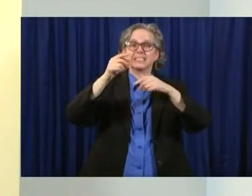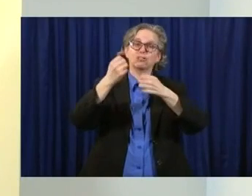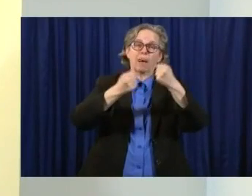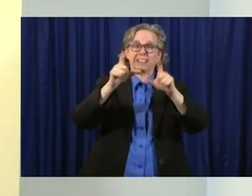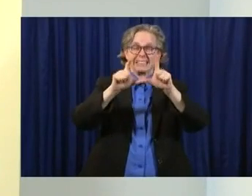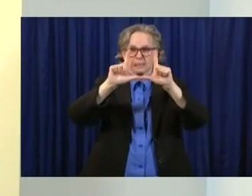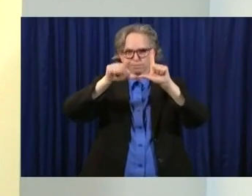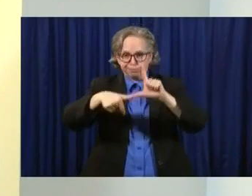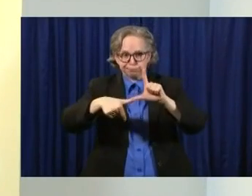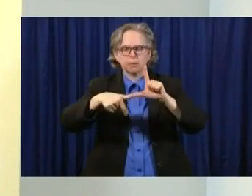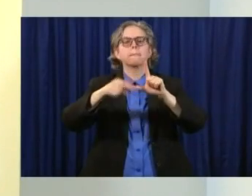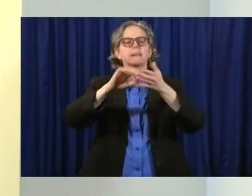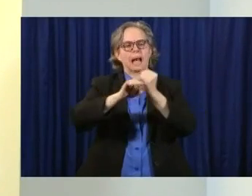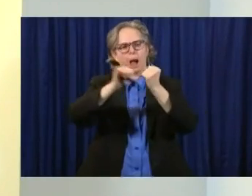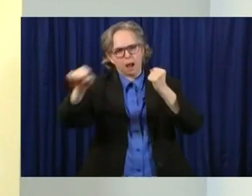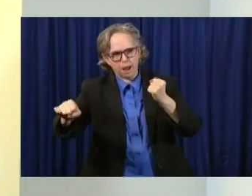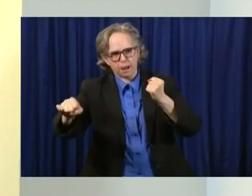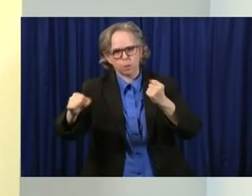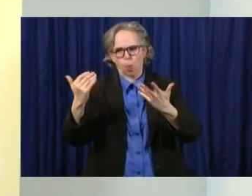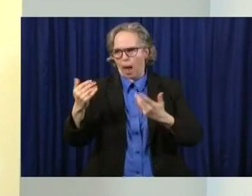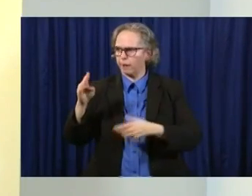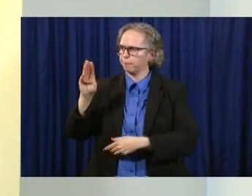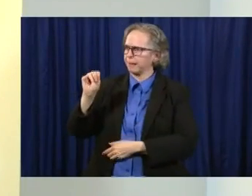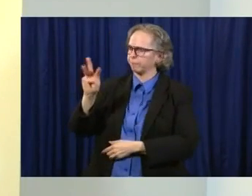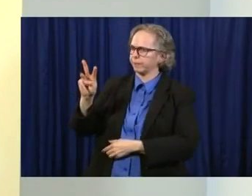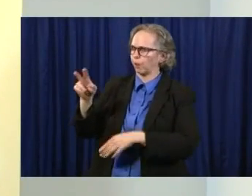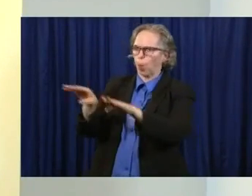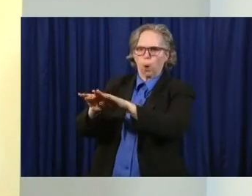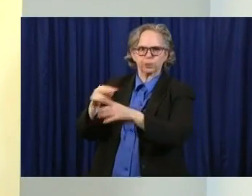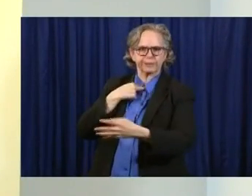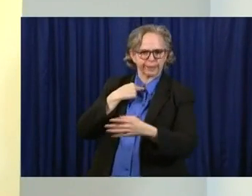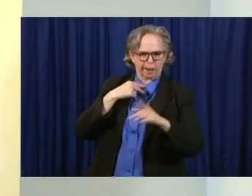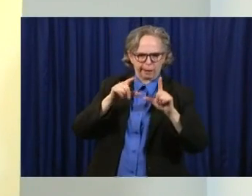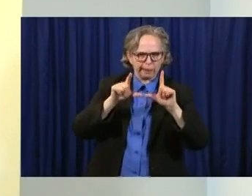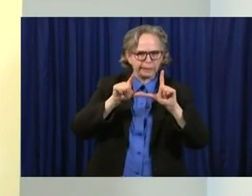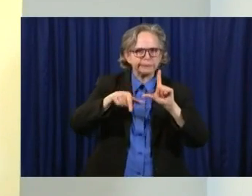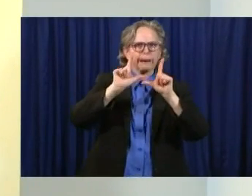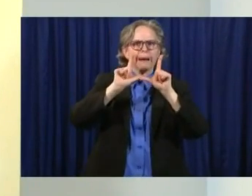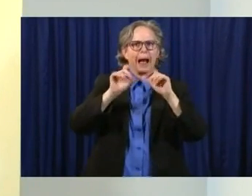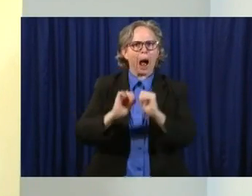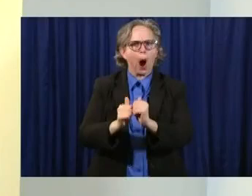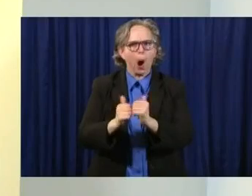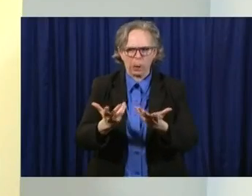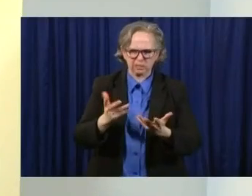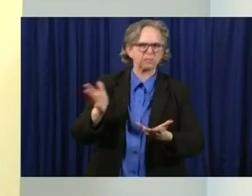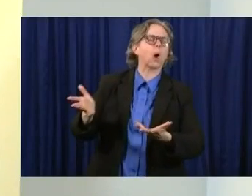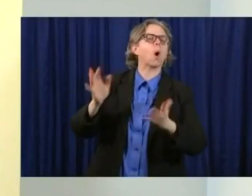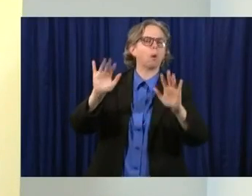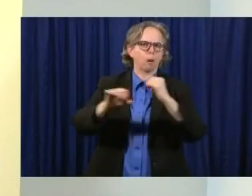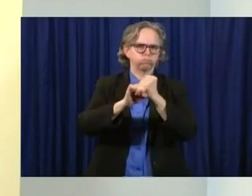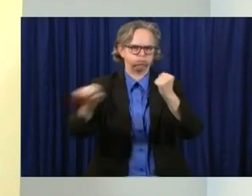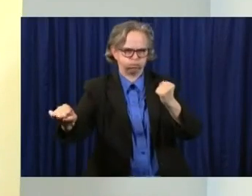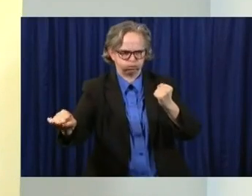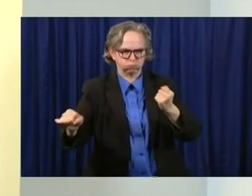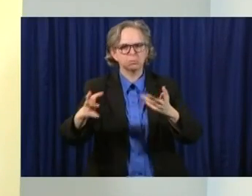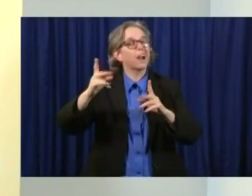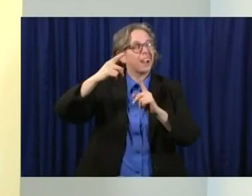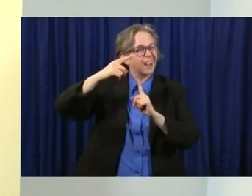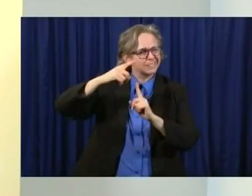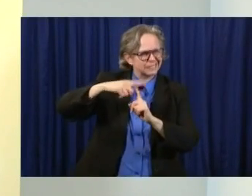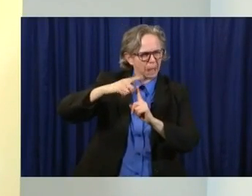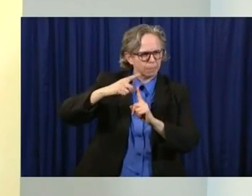that issue, as far as expiration dates, has been resolved temporarily, thanks to that legislation.